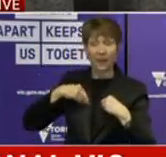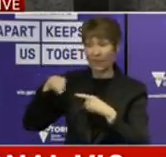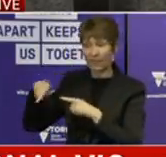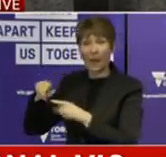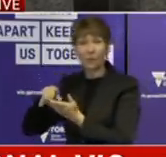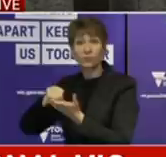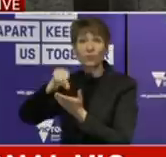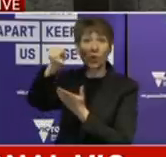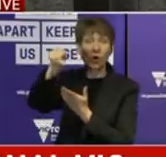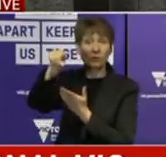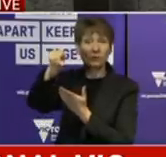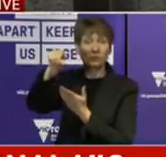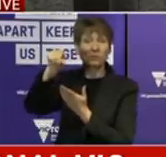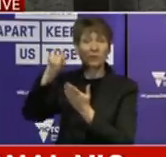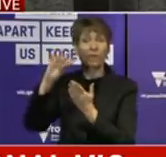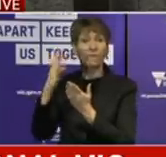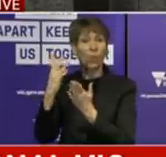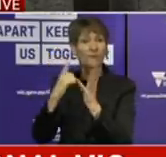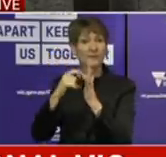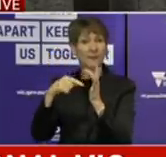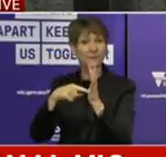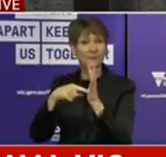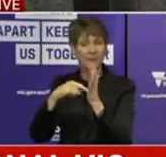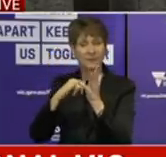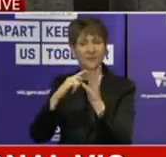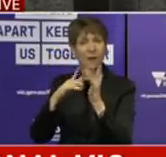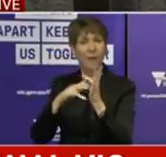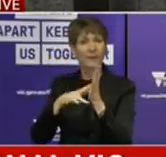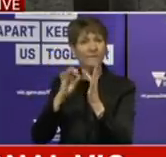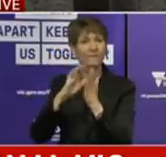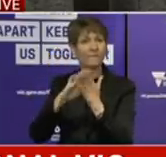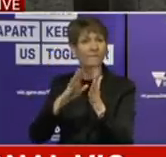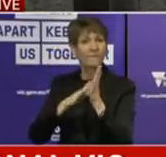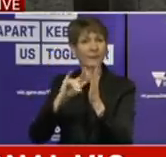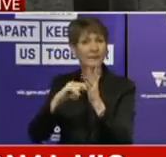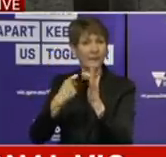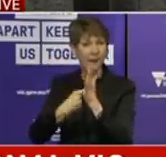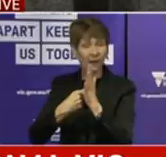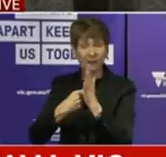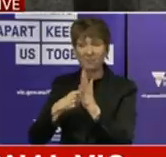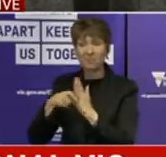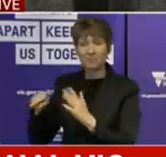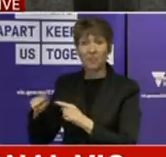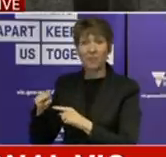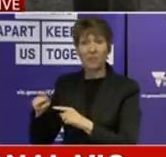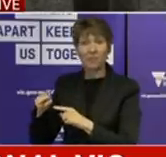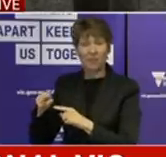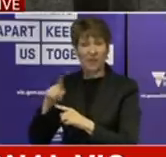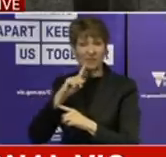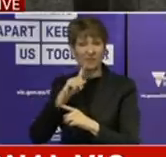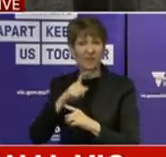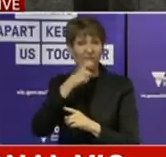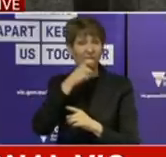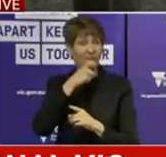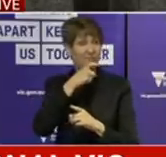September, are quite exercised, that they gave a number of warnings throughout the year in relation to the letting of contracts,